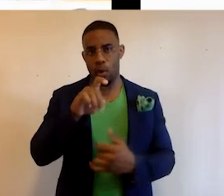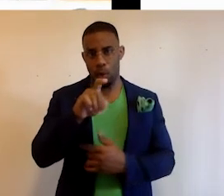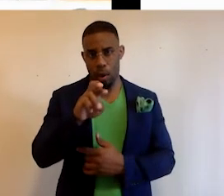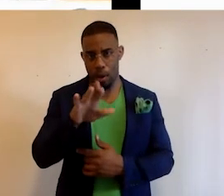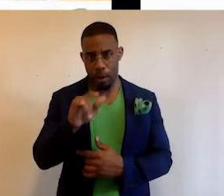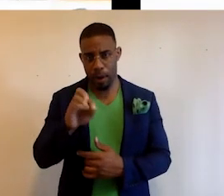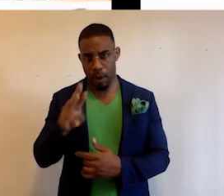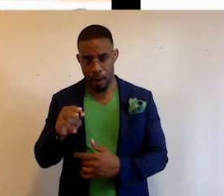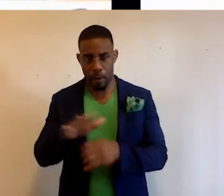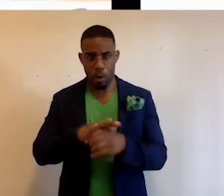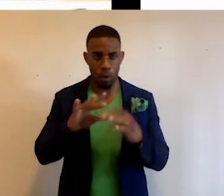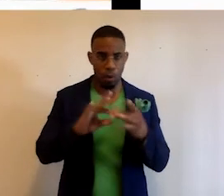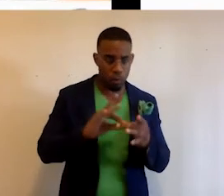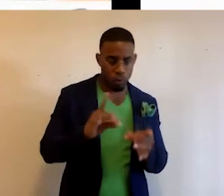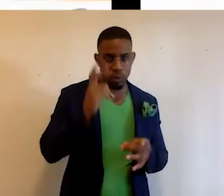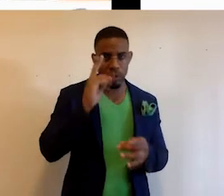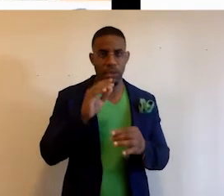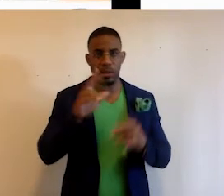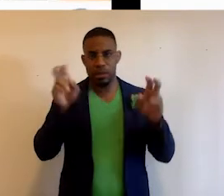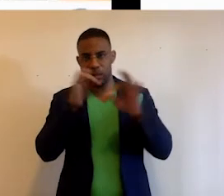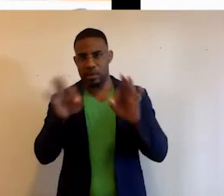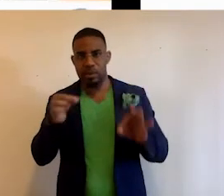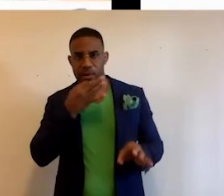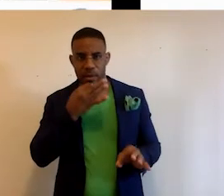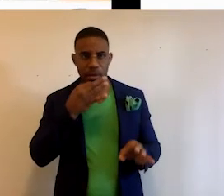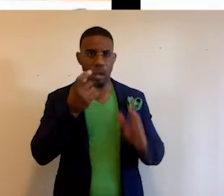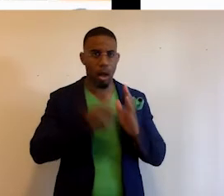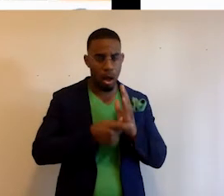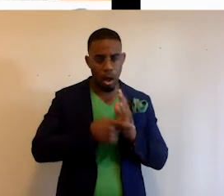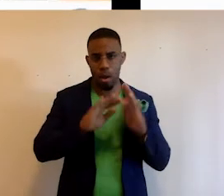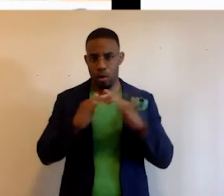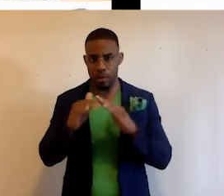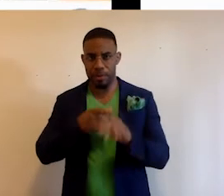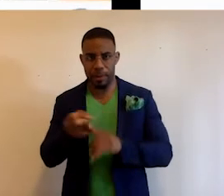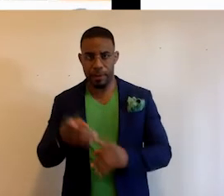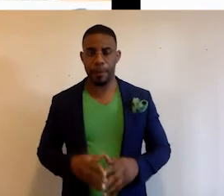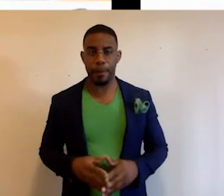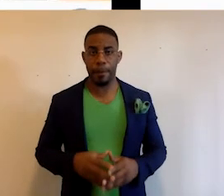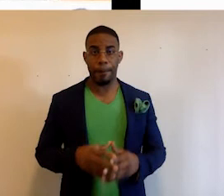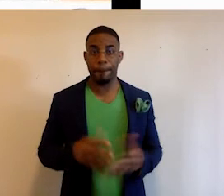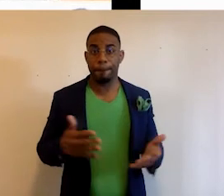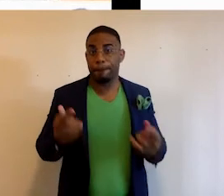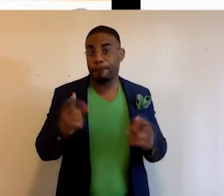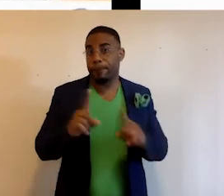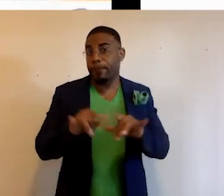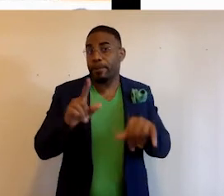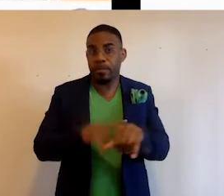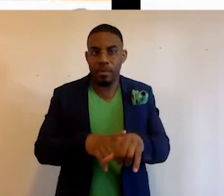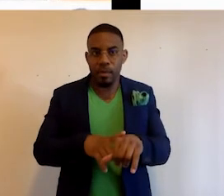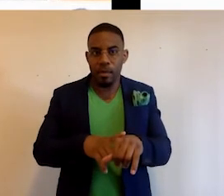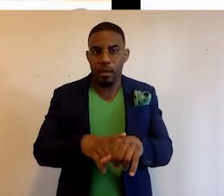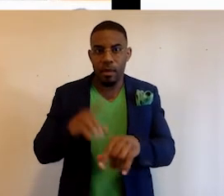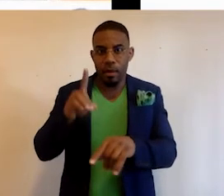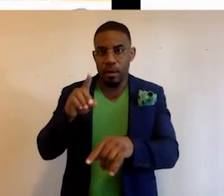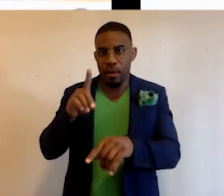local news, events, business listings, subject matter, expert articles, and community discussions. It so happened at the same time that Gail